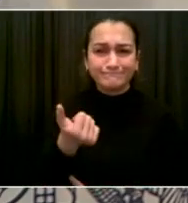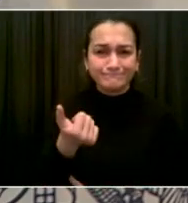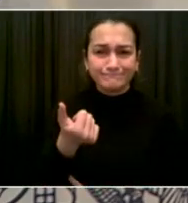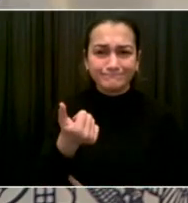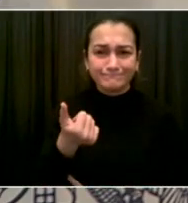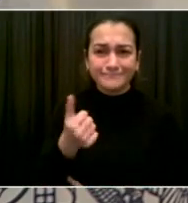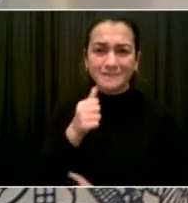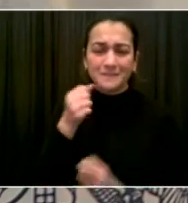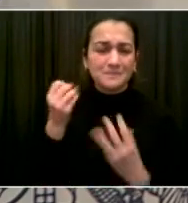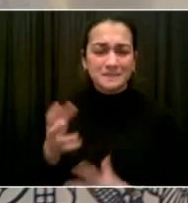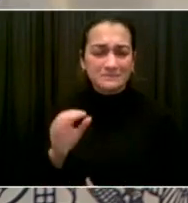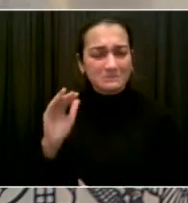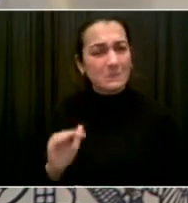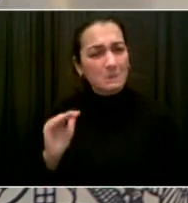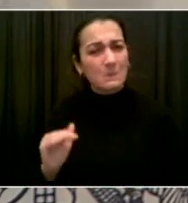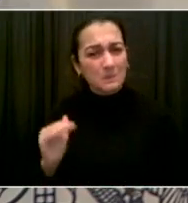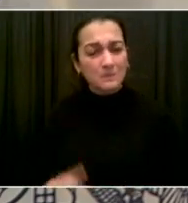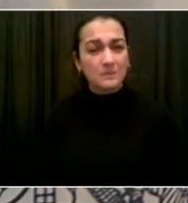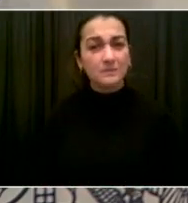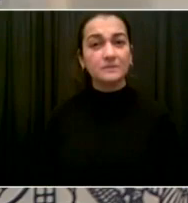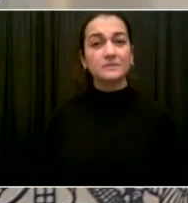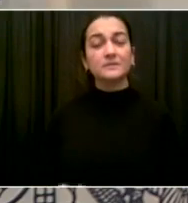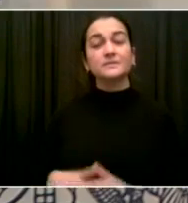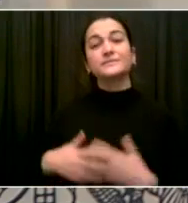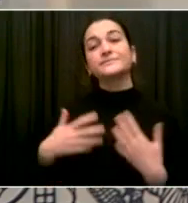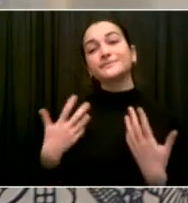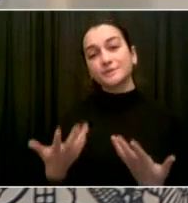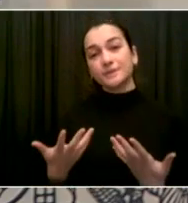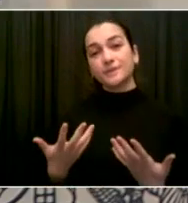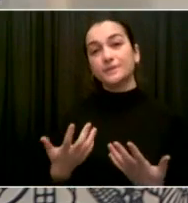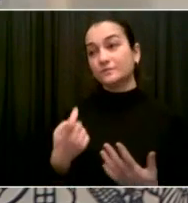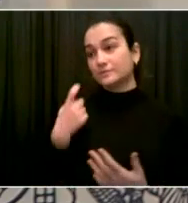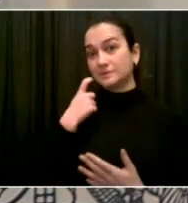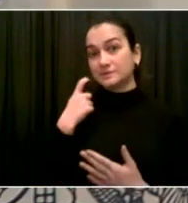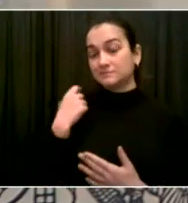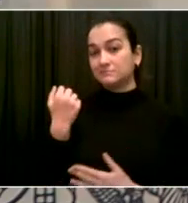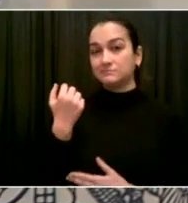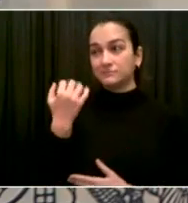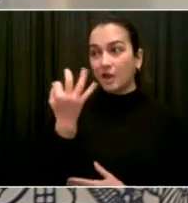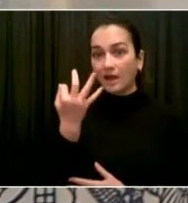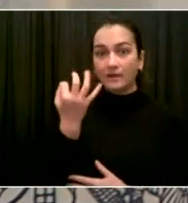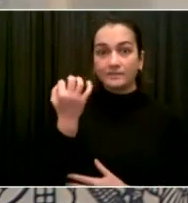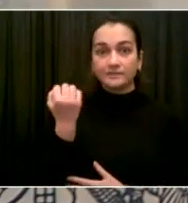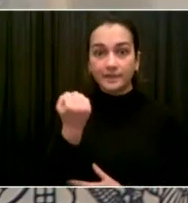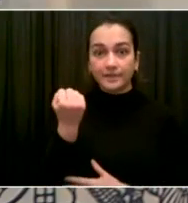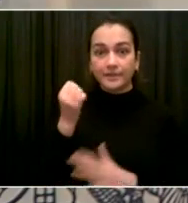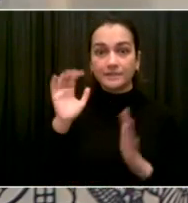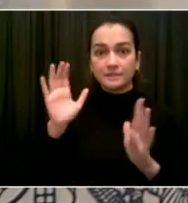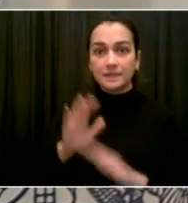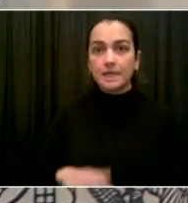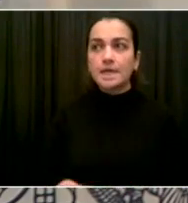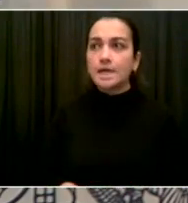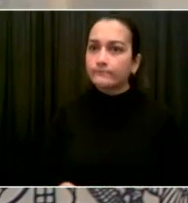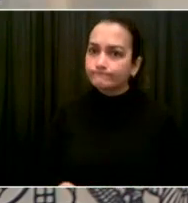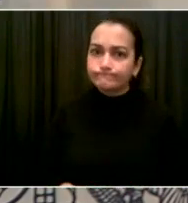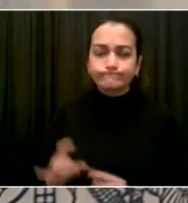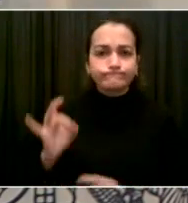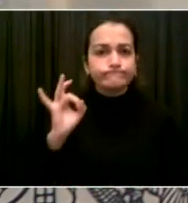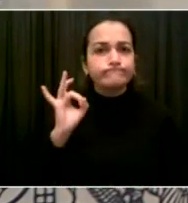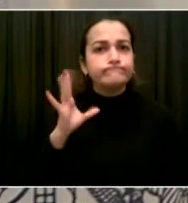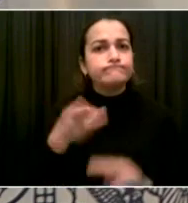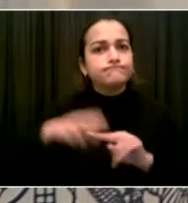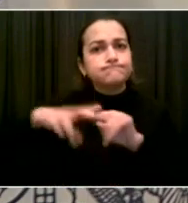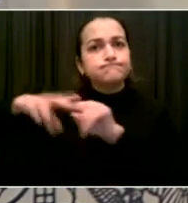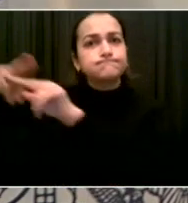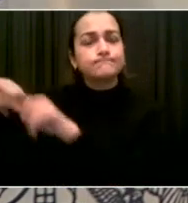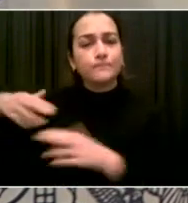in cases, we immediately beefed up the situation room and more help is coming quickly. So we can certainly manage these